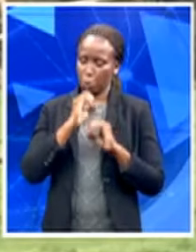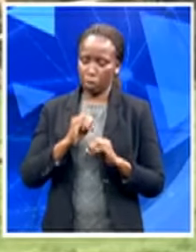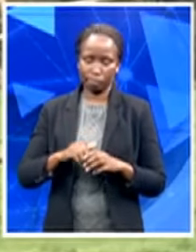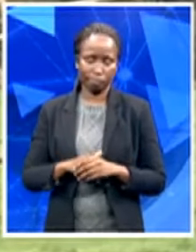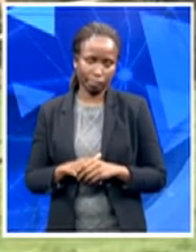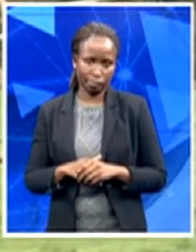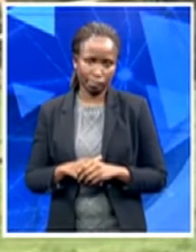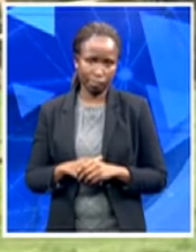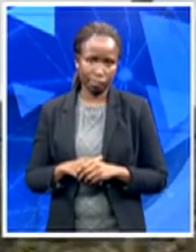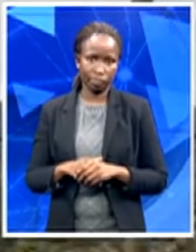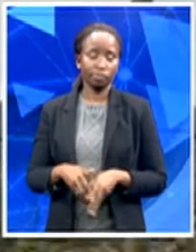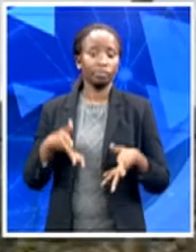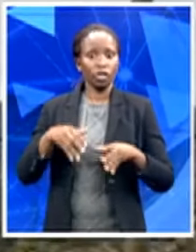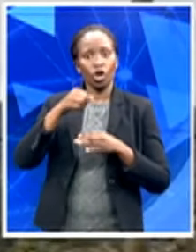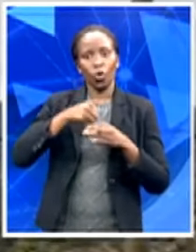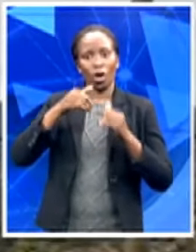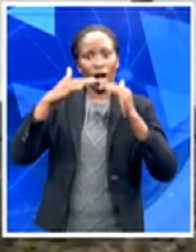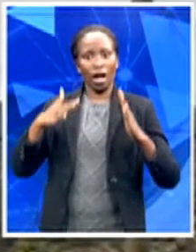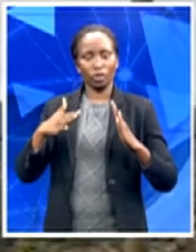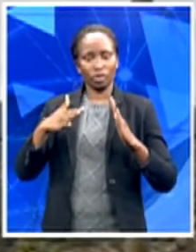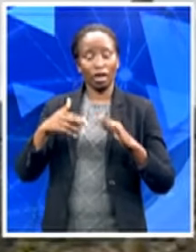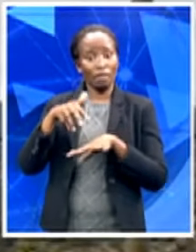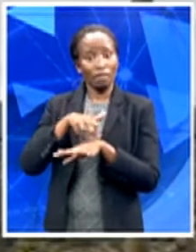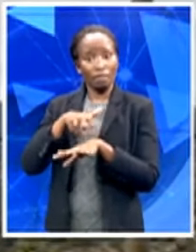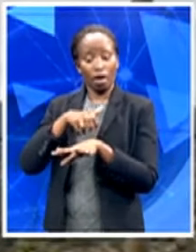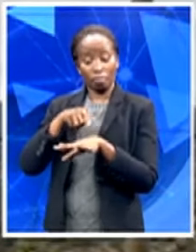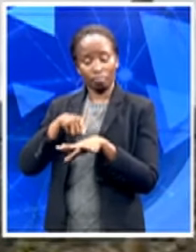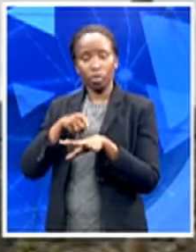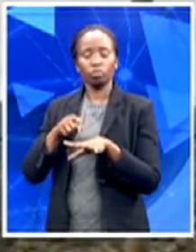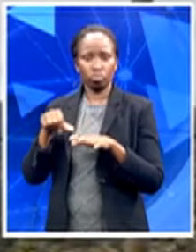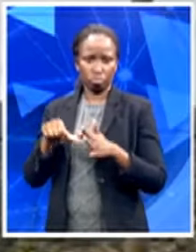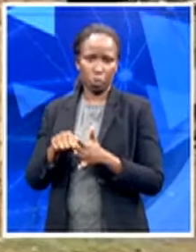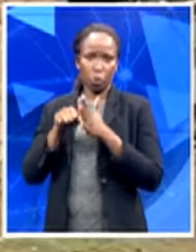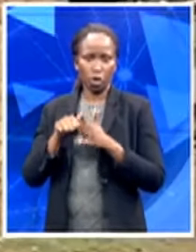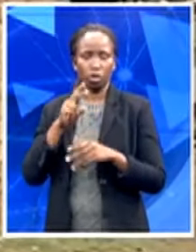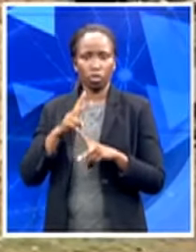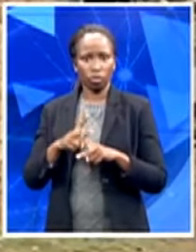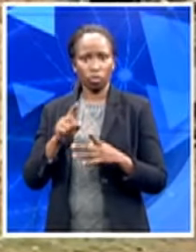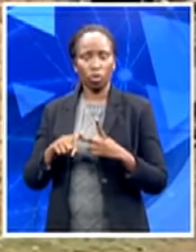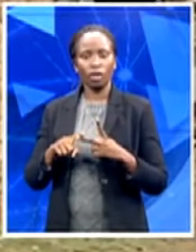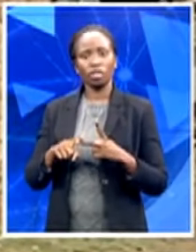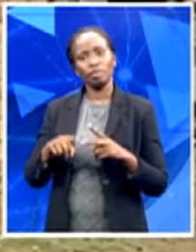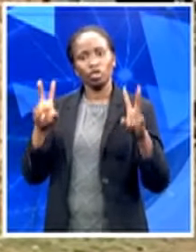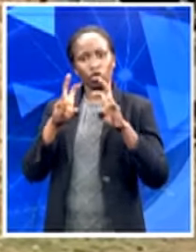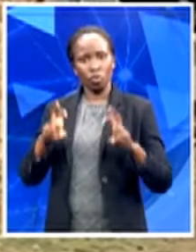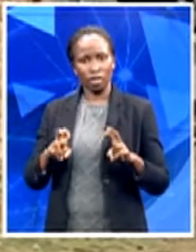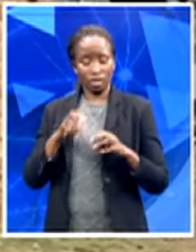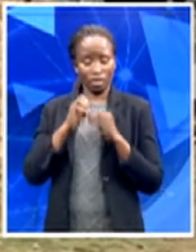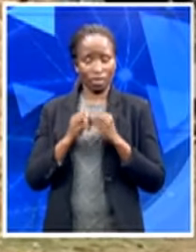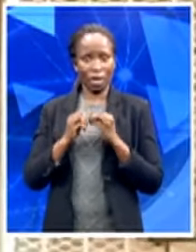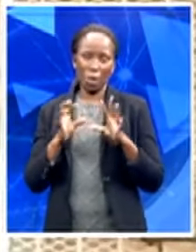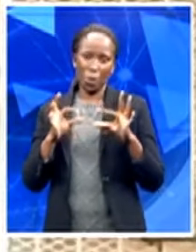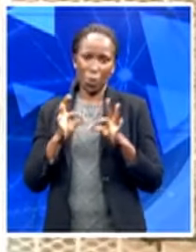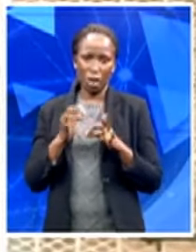agriculture is the economic driver and win electricity generation on a much smaller scale. And as the joblessness rise,